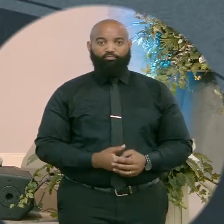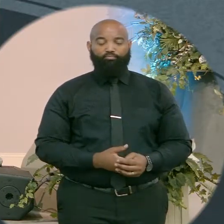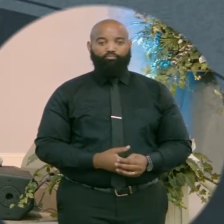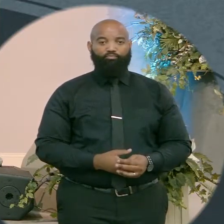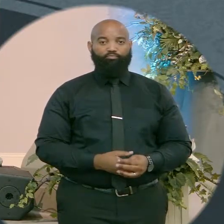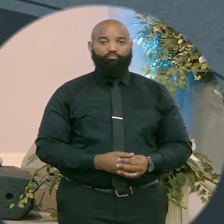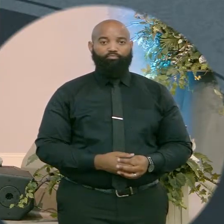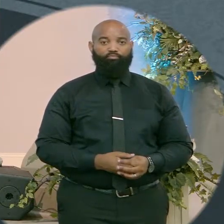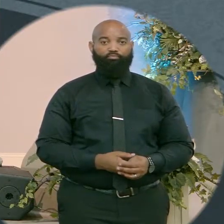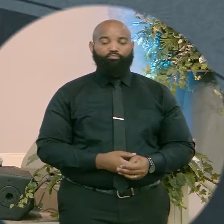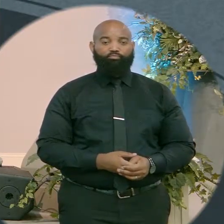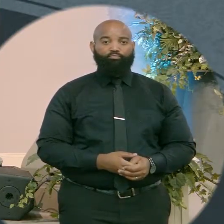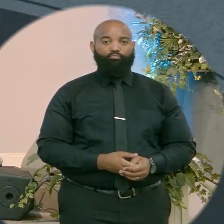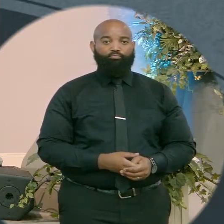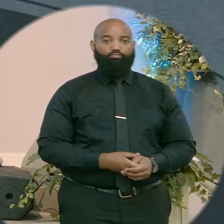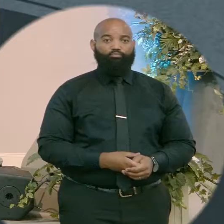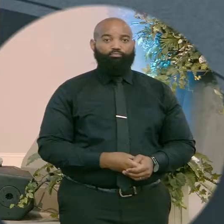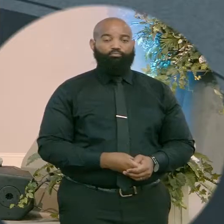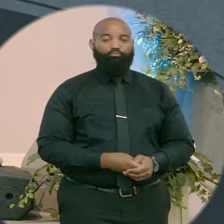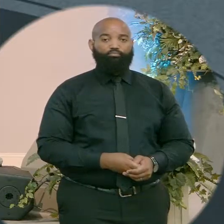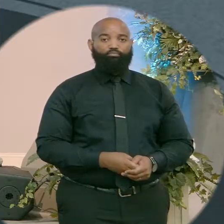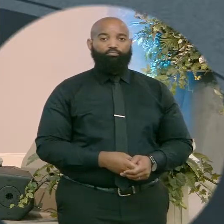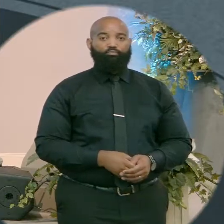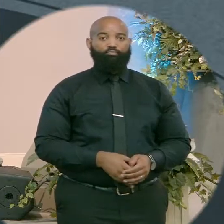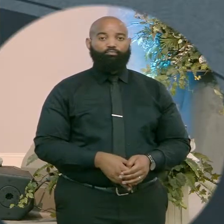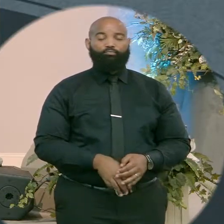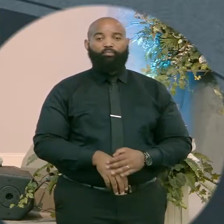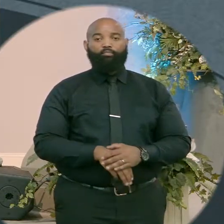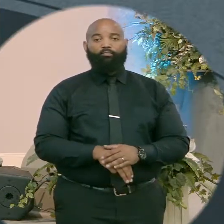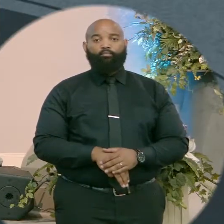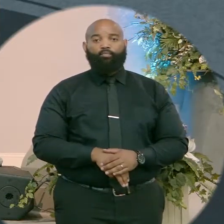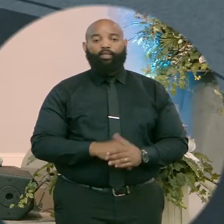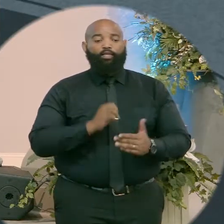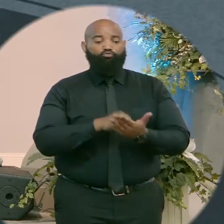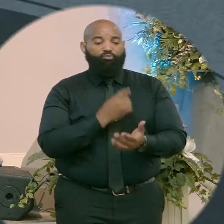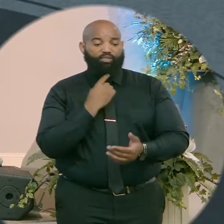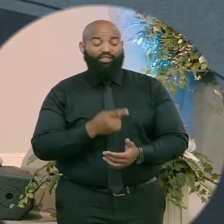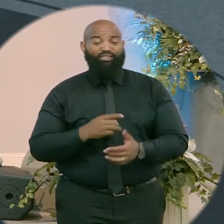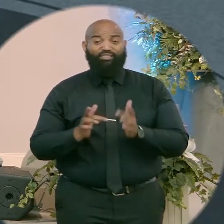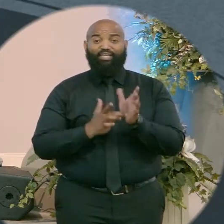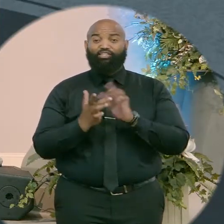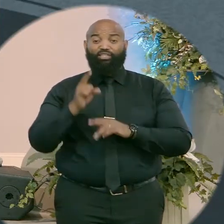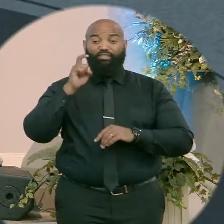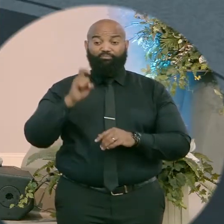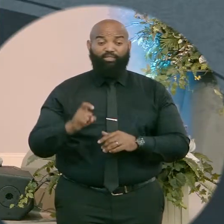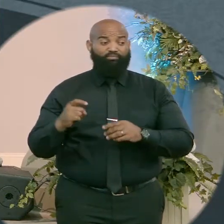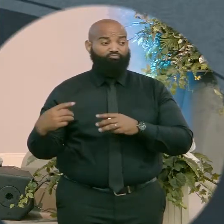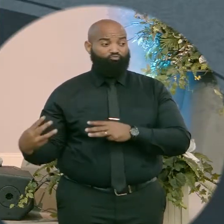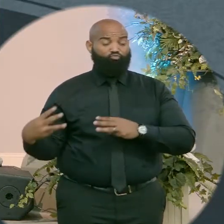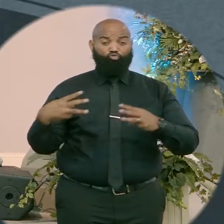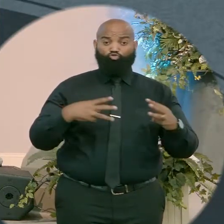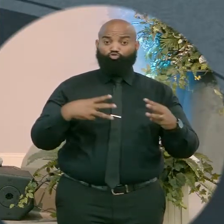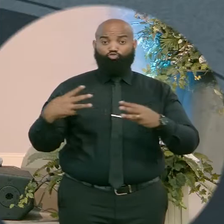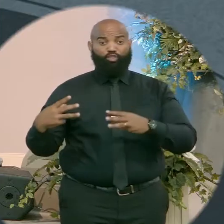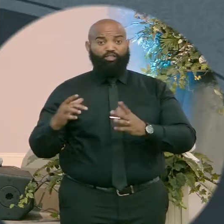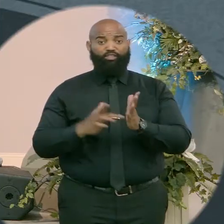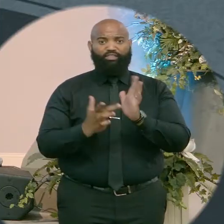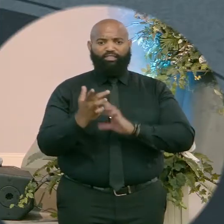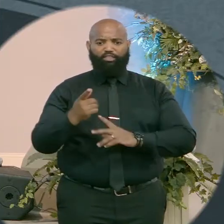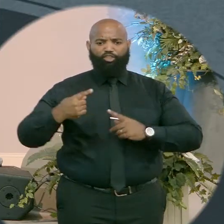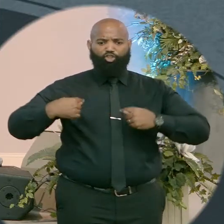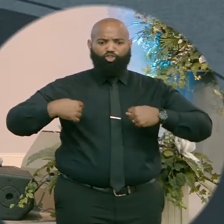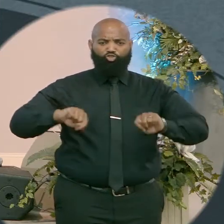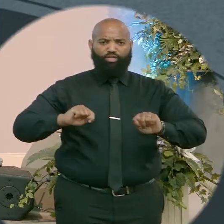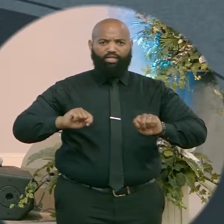We're speaking up. Mark told us that Jesus had to fight and guess what? You got to fight. You got to fight.